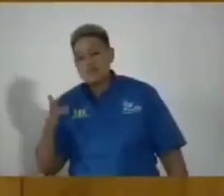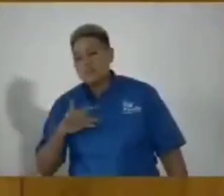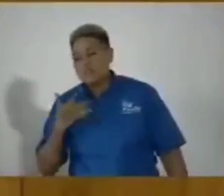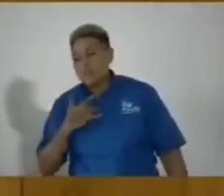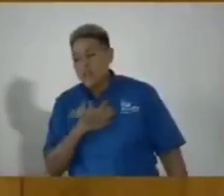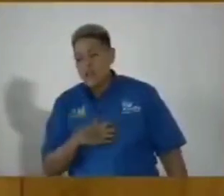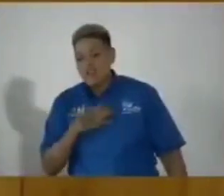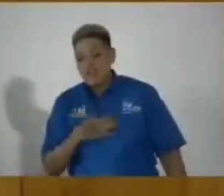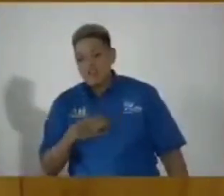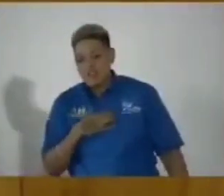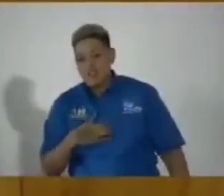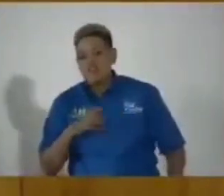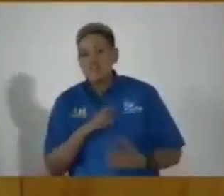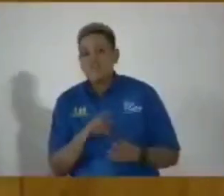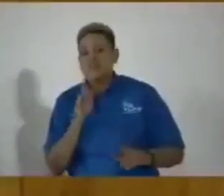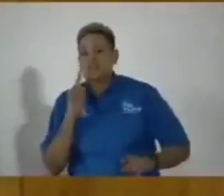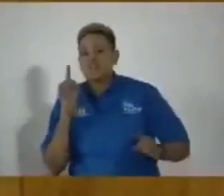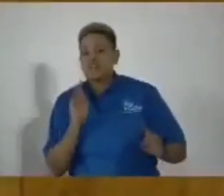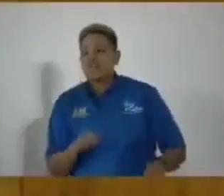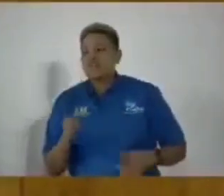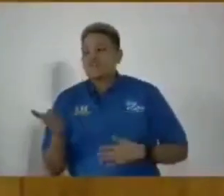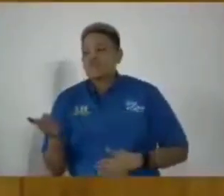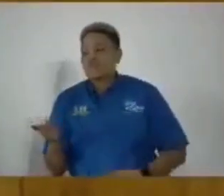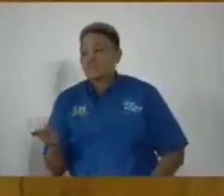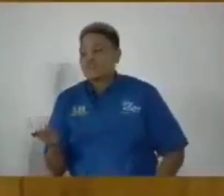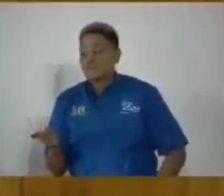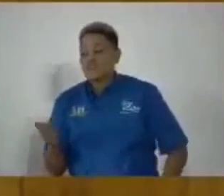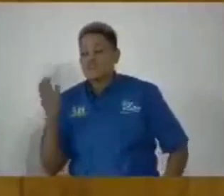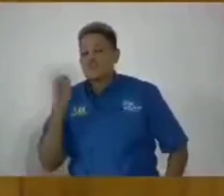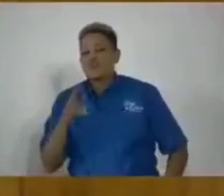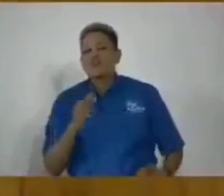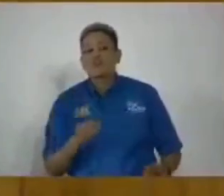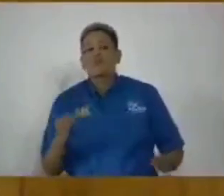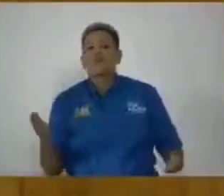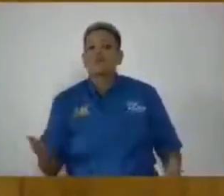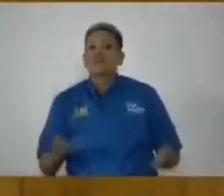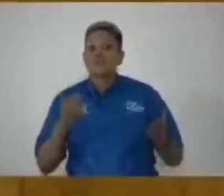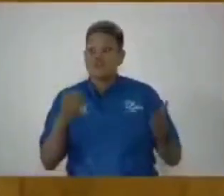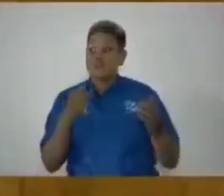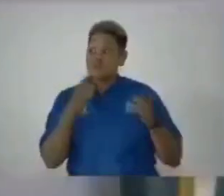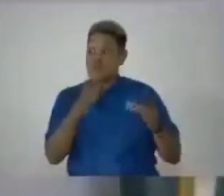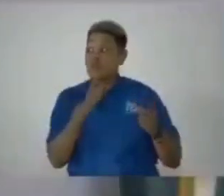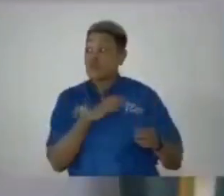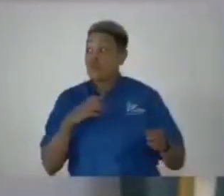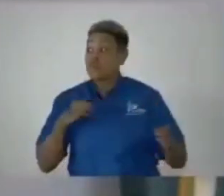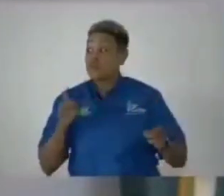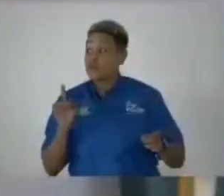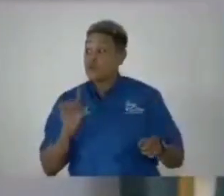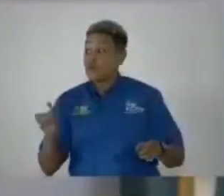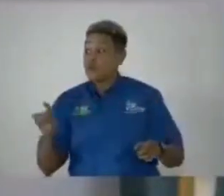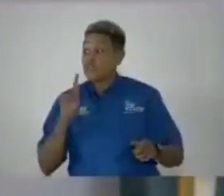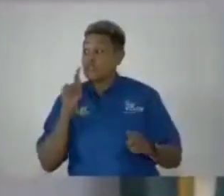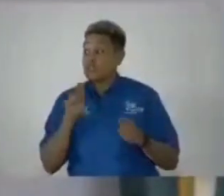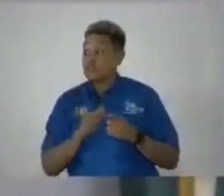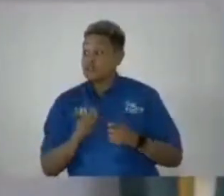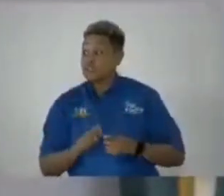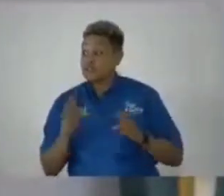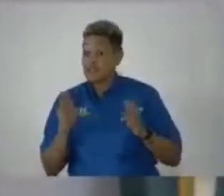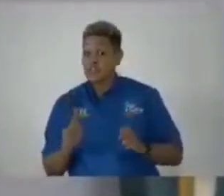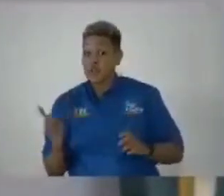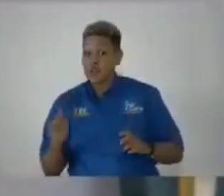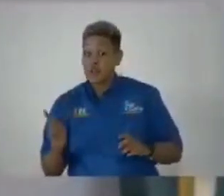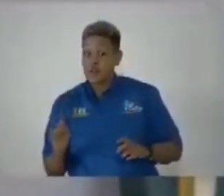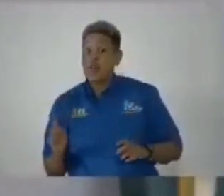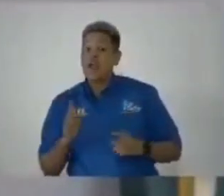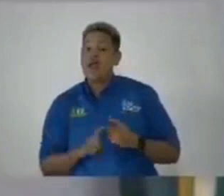aggrieved about the report put the material point to the commission to where the specific issues are